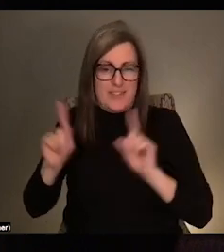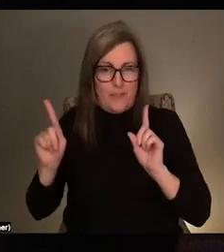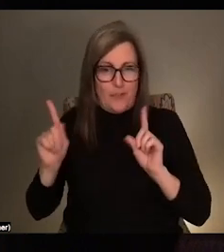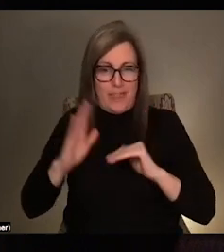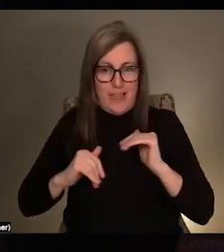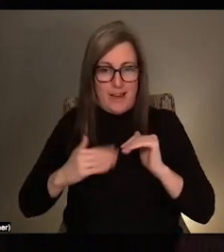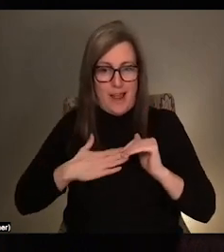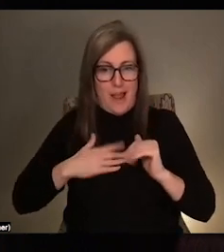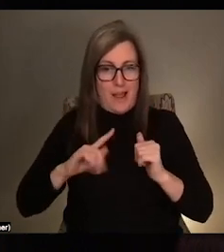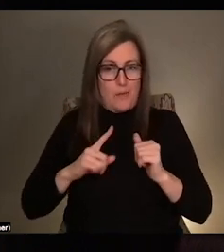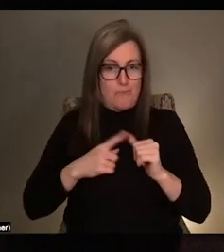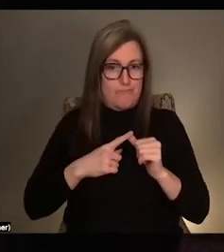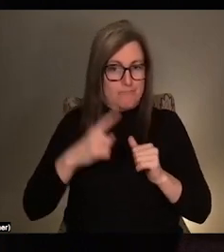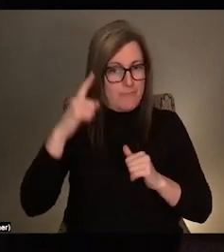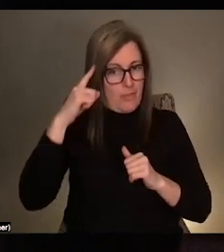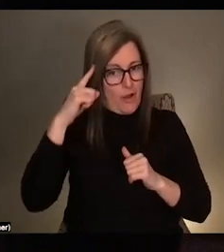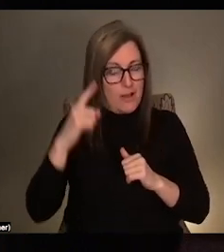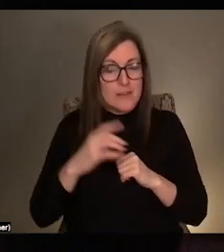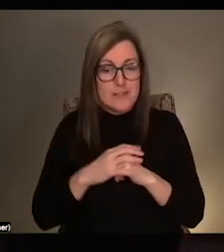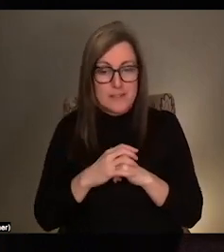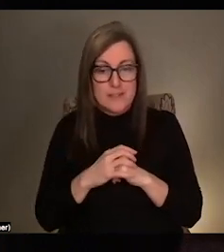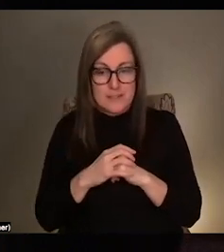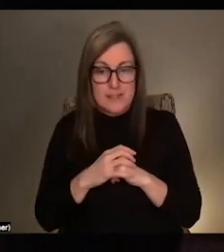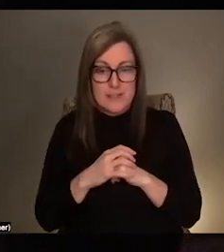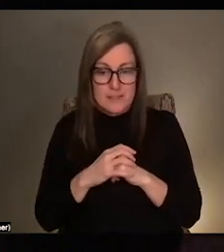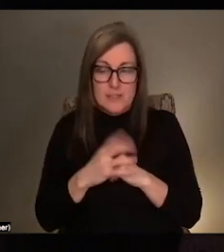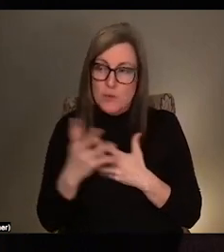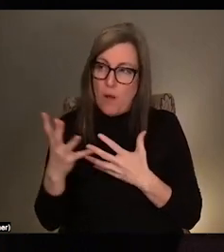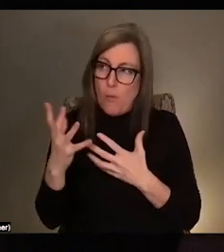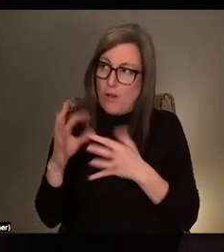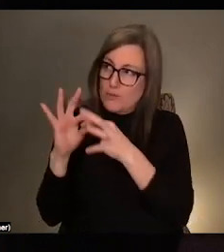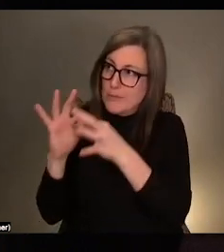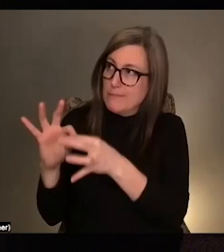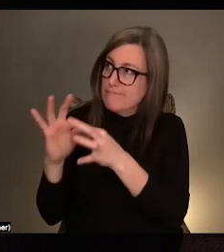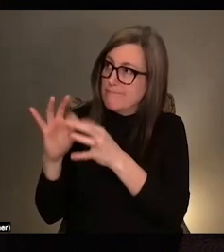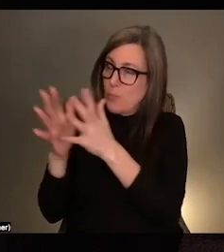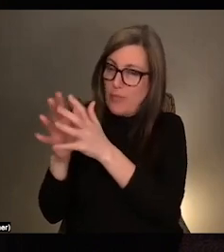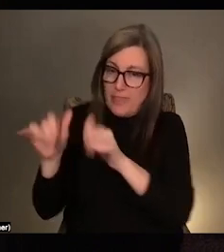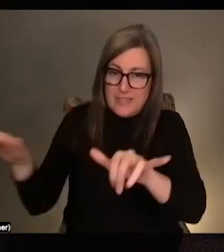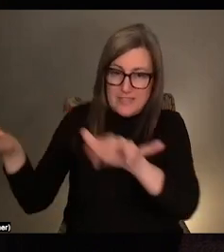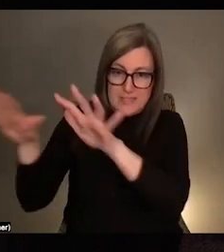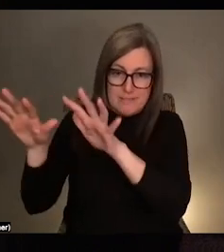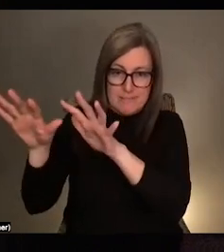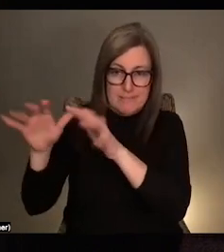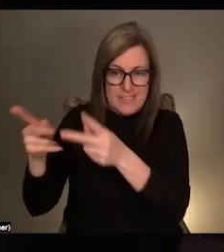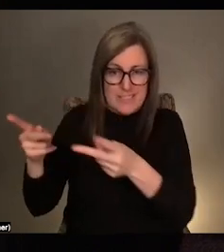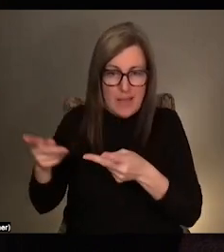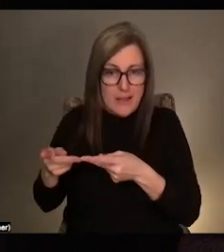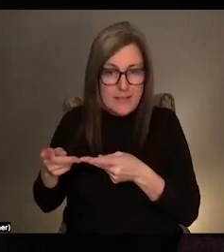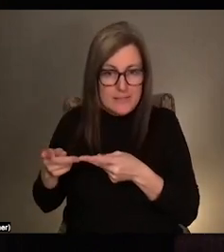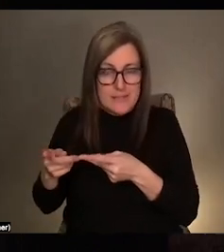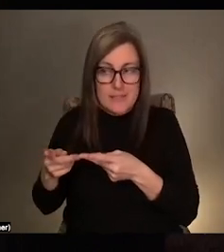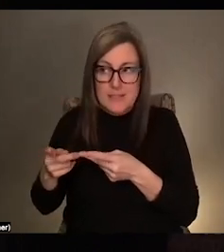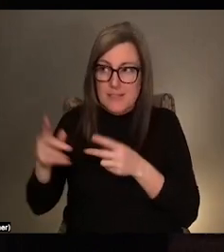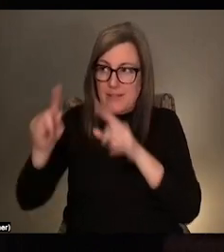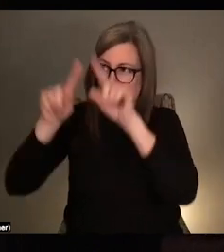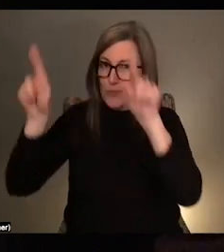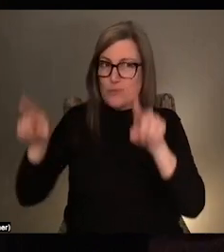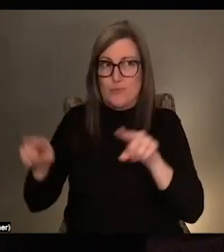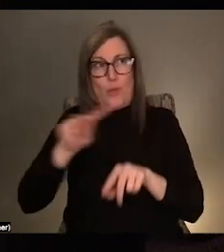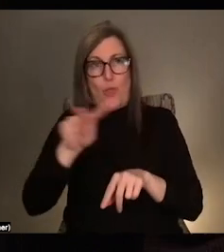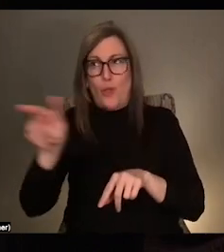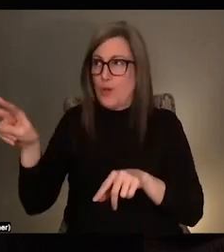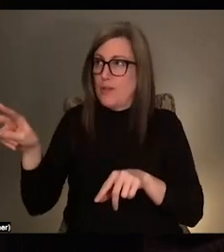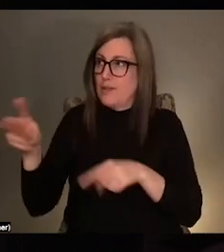work that is in some way responsive to the site that the work is, you know, being displayed in or held in. So,